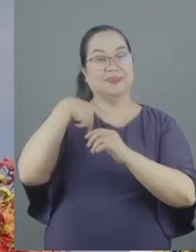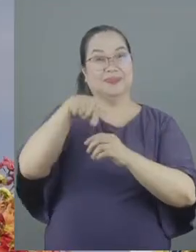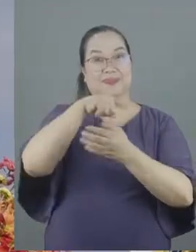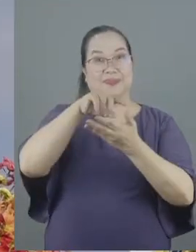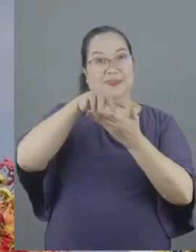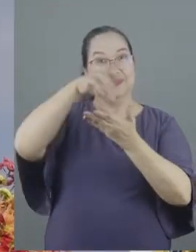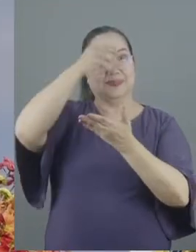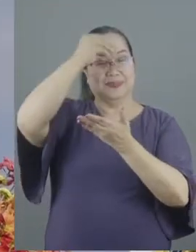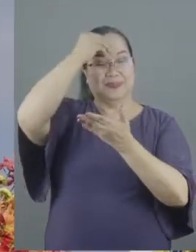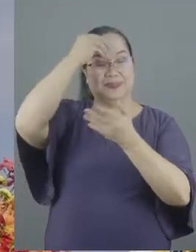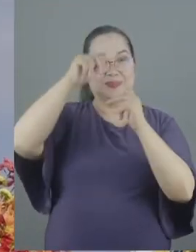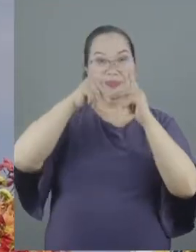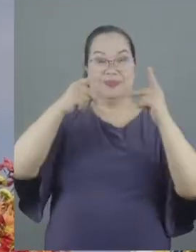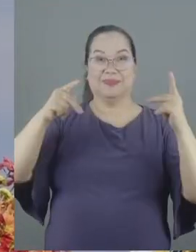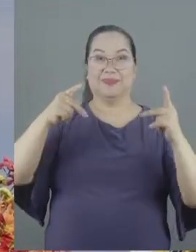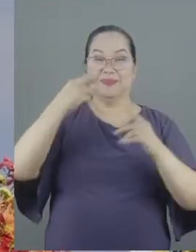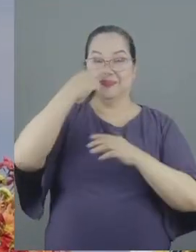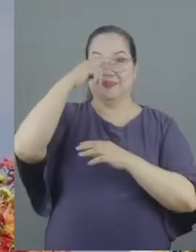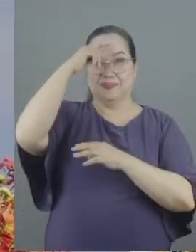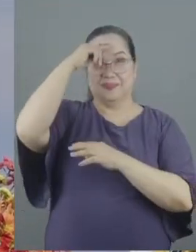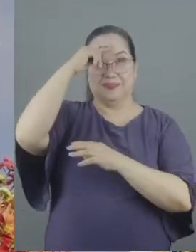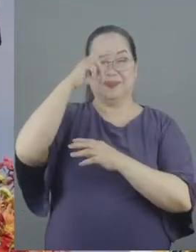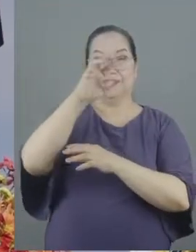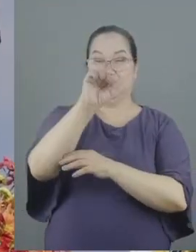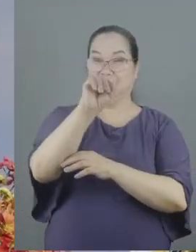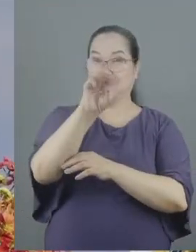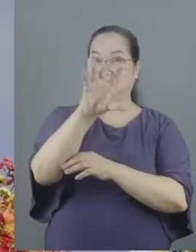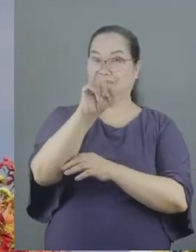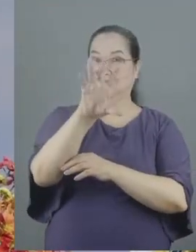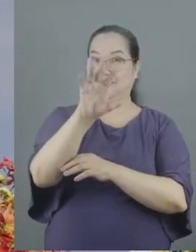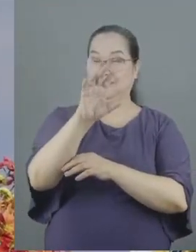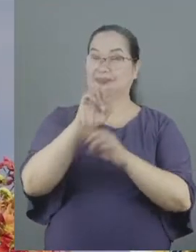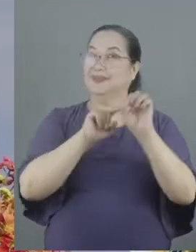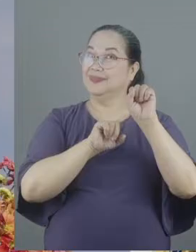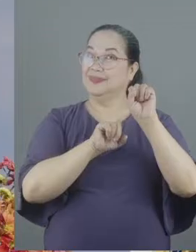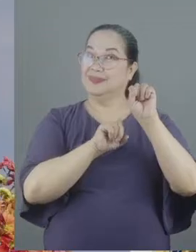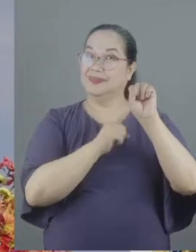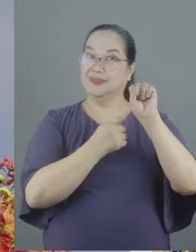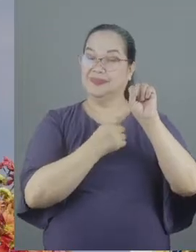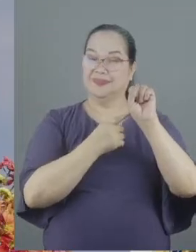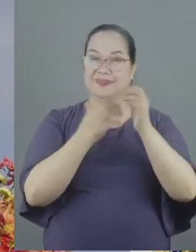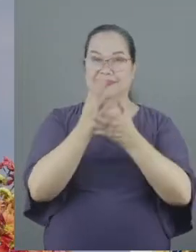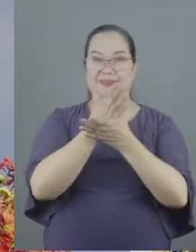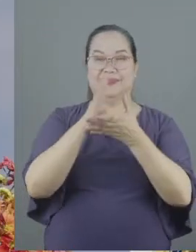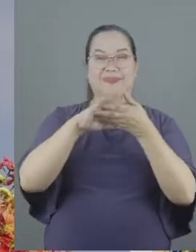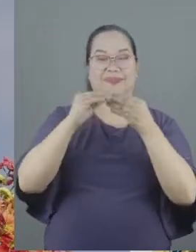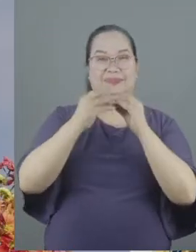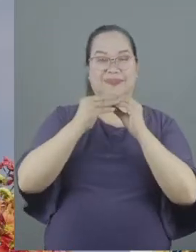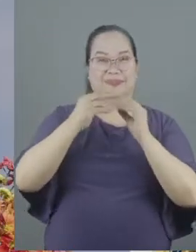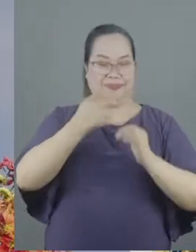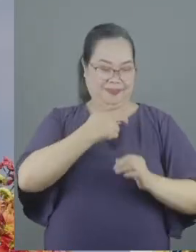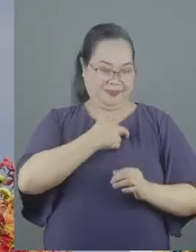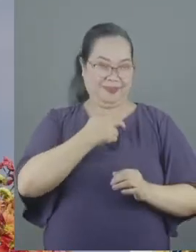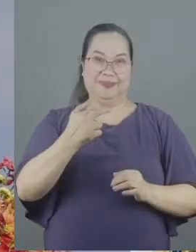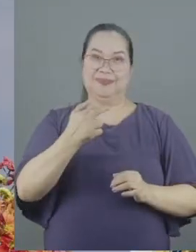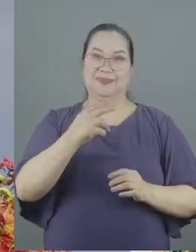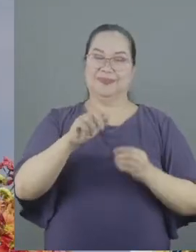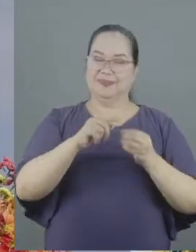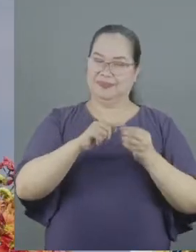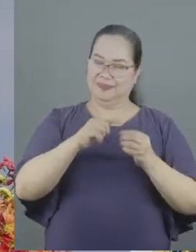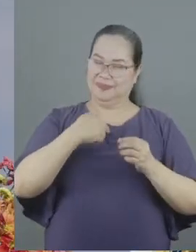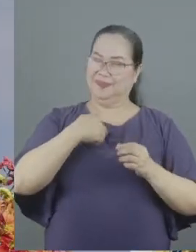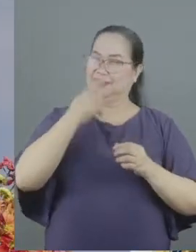today's passage in Romans 15. Let me begin by sharing with you a short reflection about today's passage.